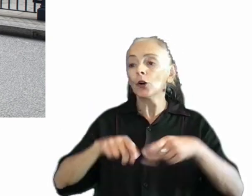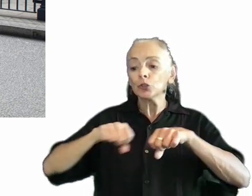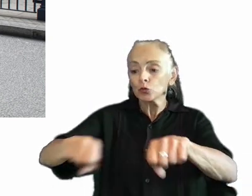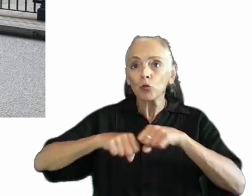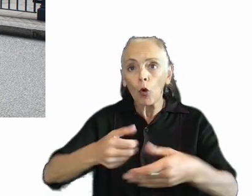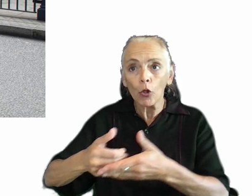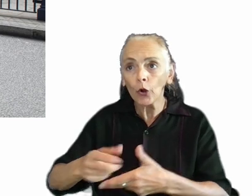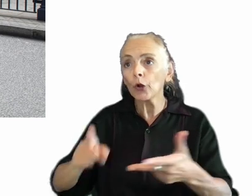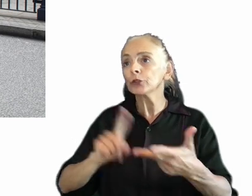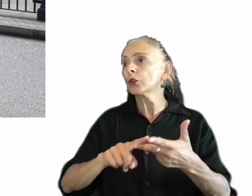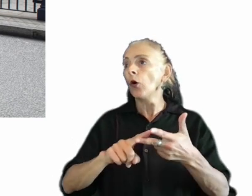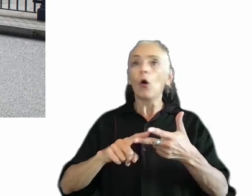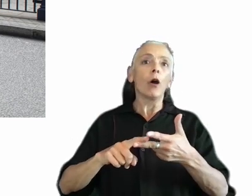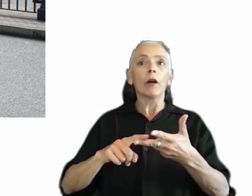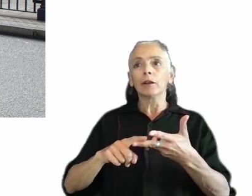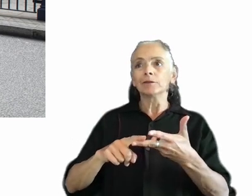city.